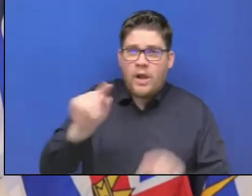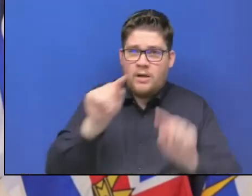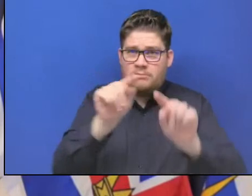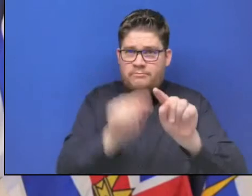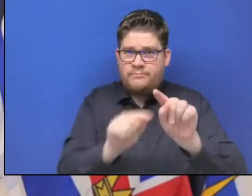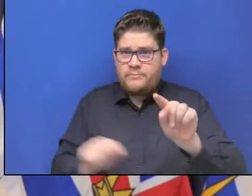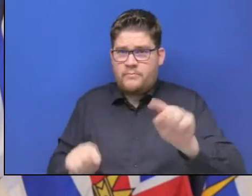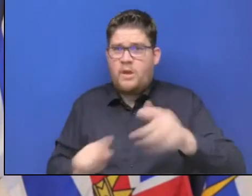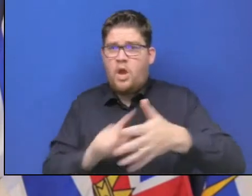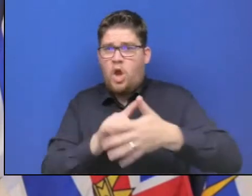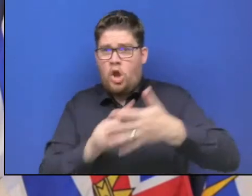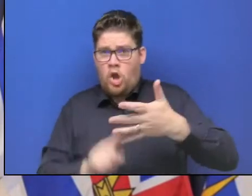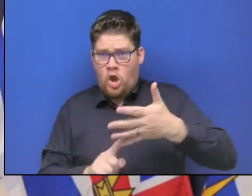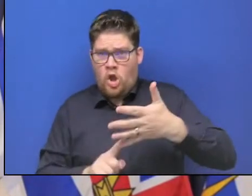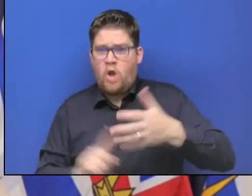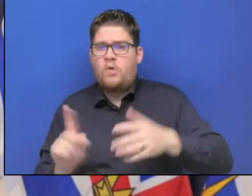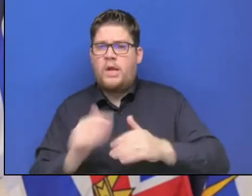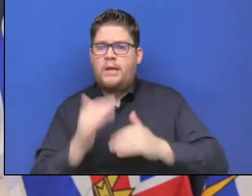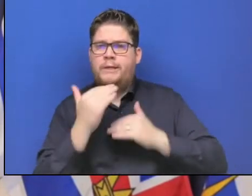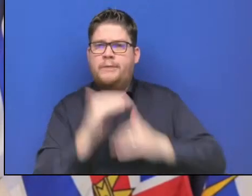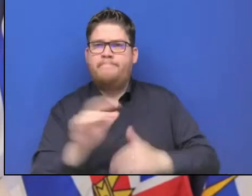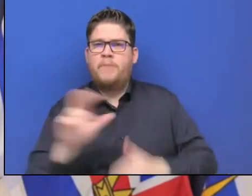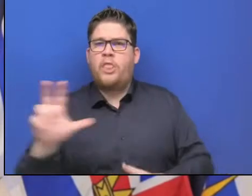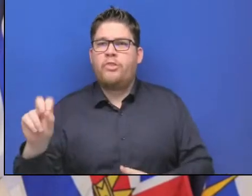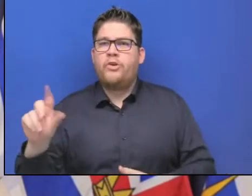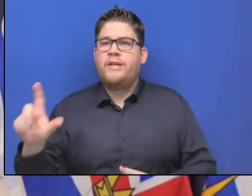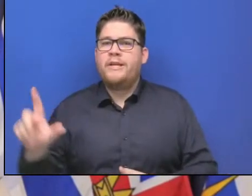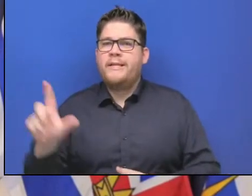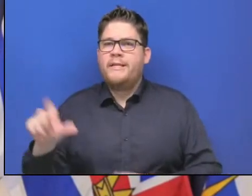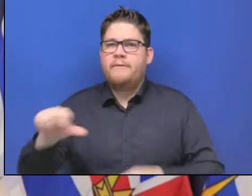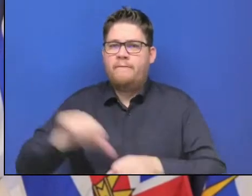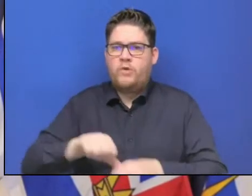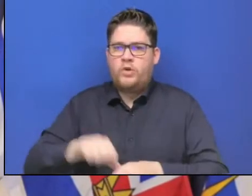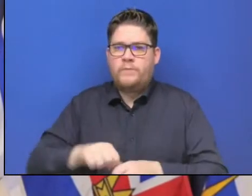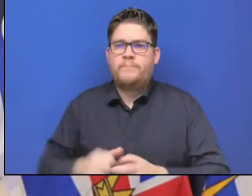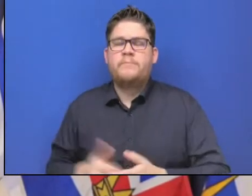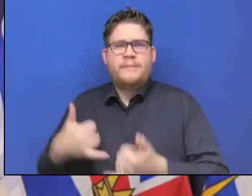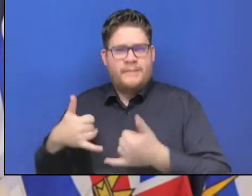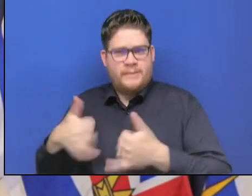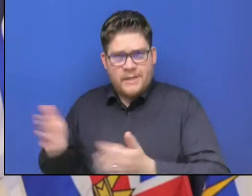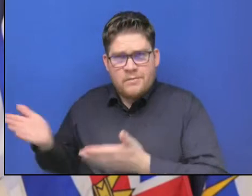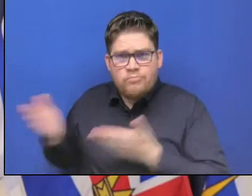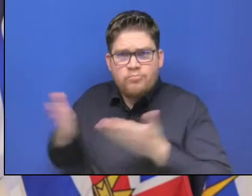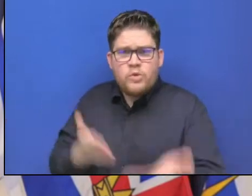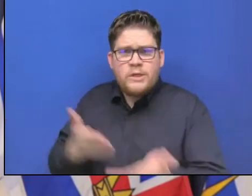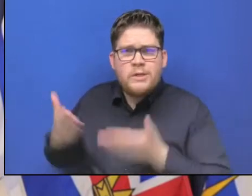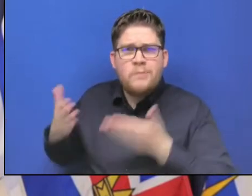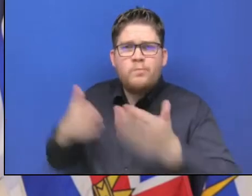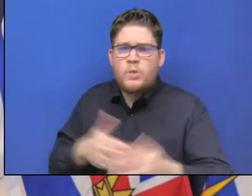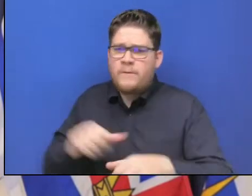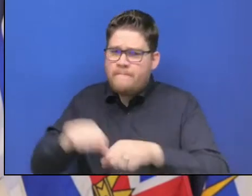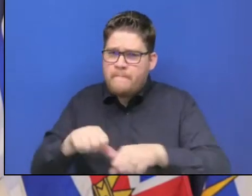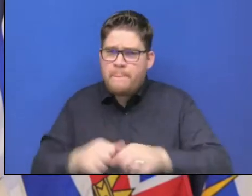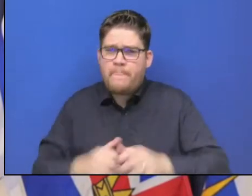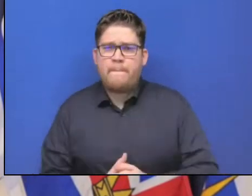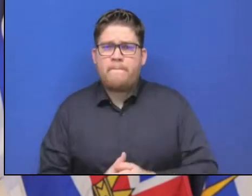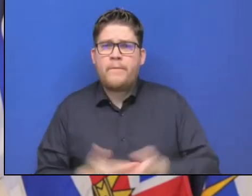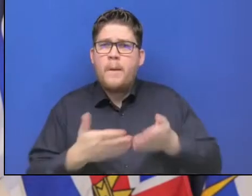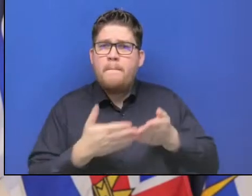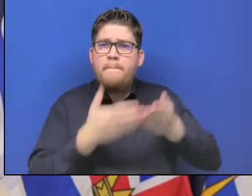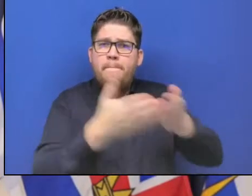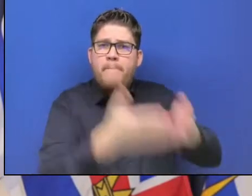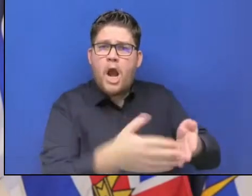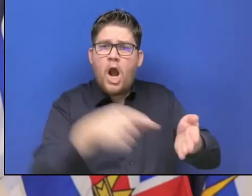that are helping maintain fuel supply. So barging of refined fuel from the United States.